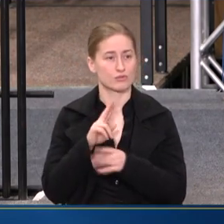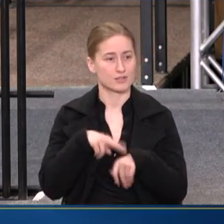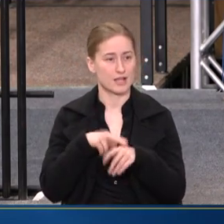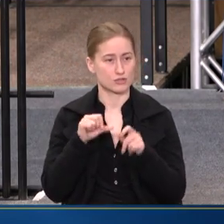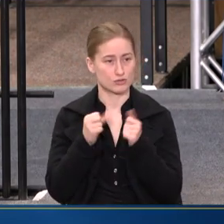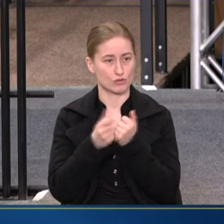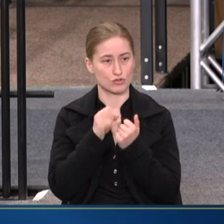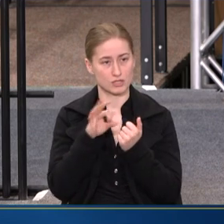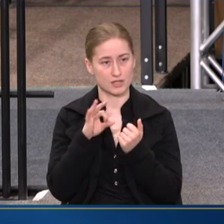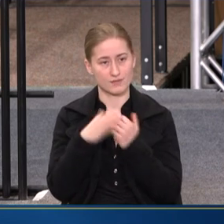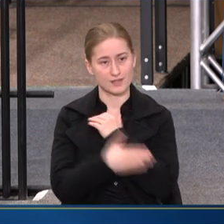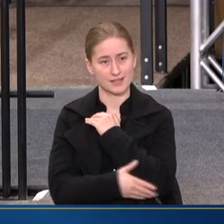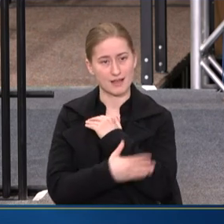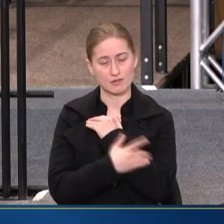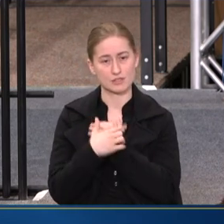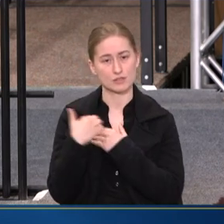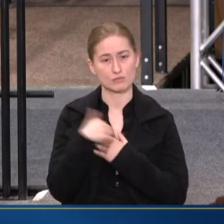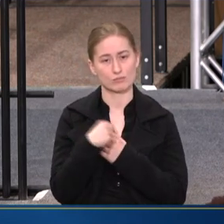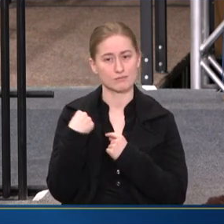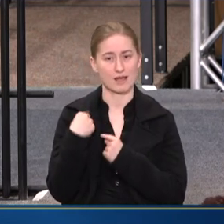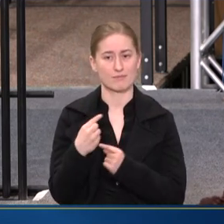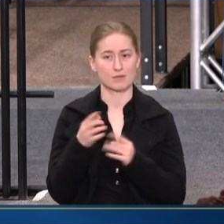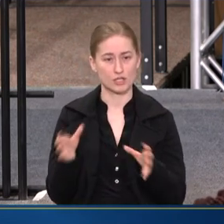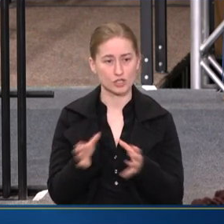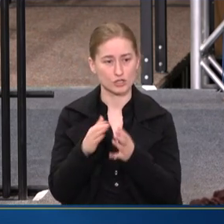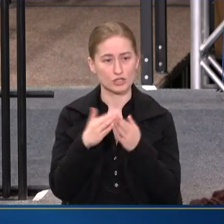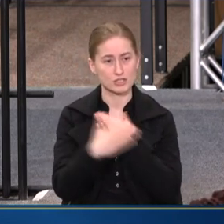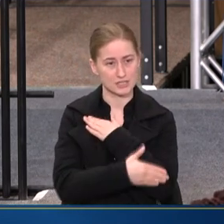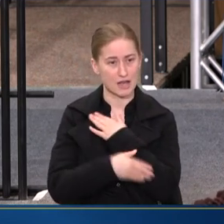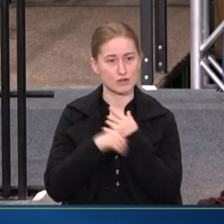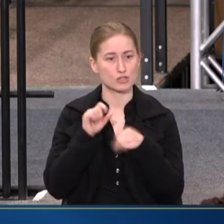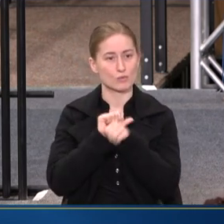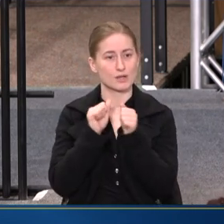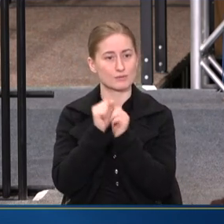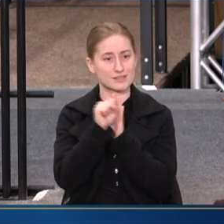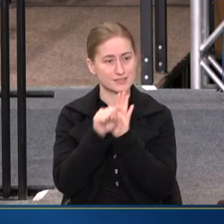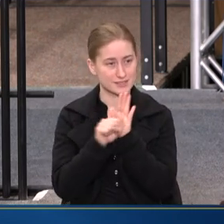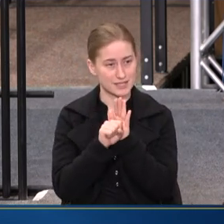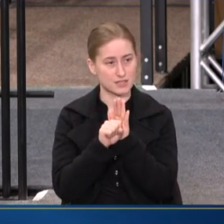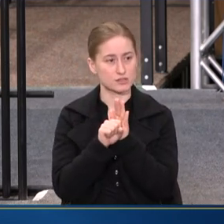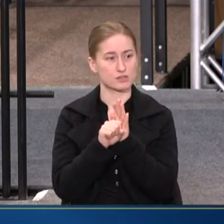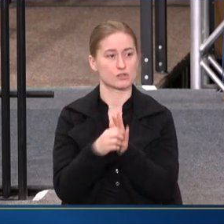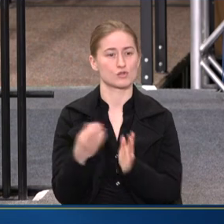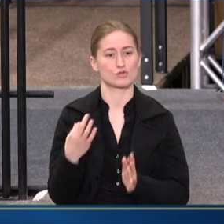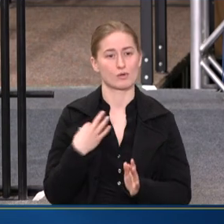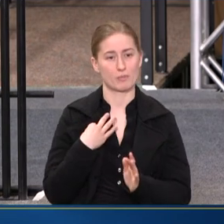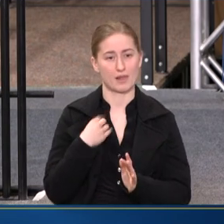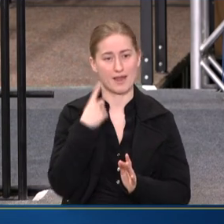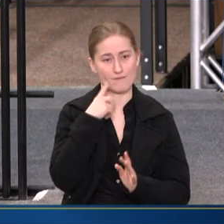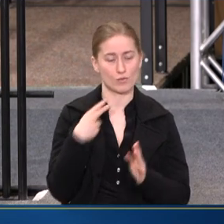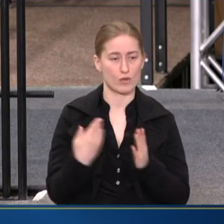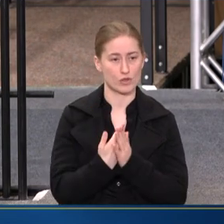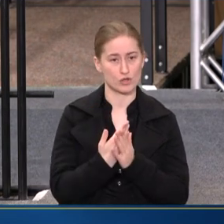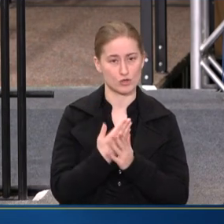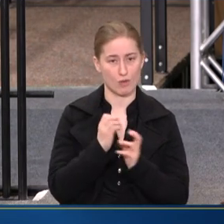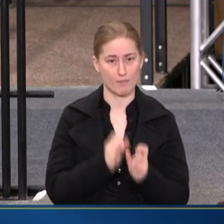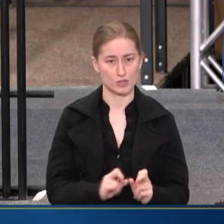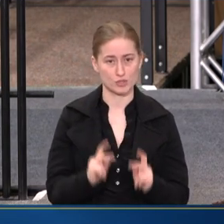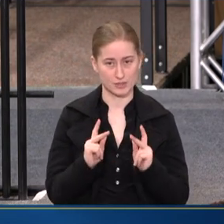Association of Counties, we have been encouraging counties to work with states to apply for this new opportunity.